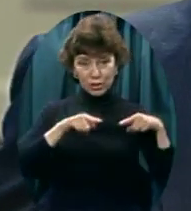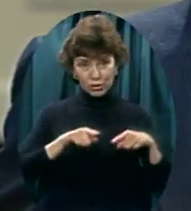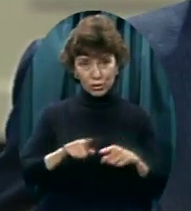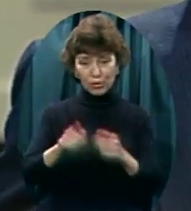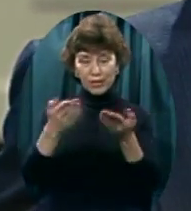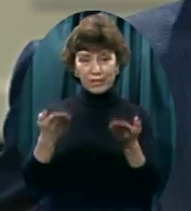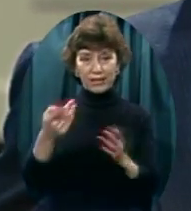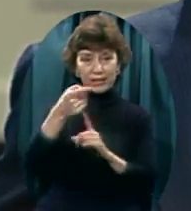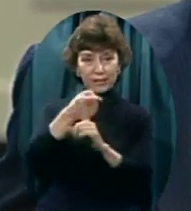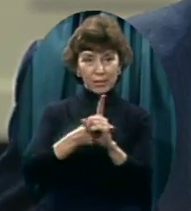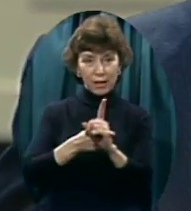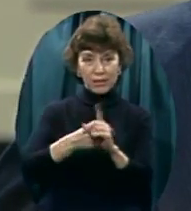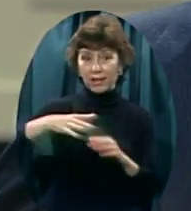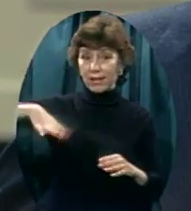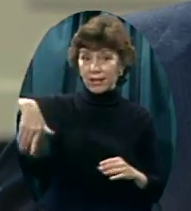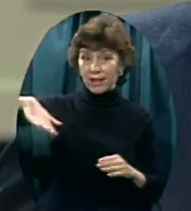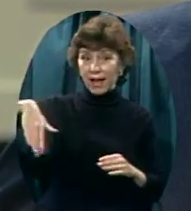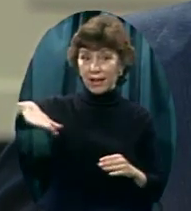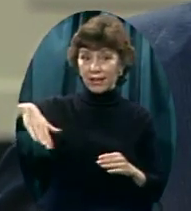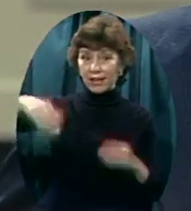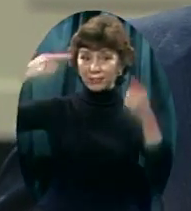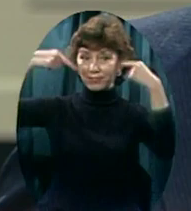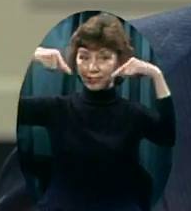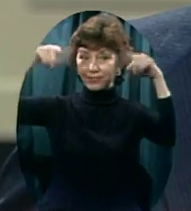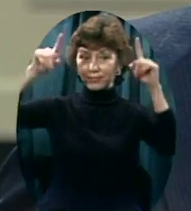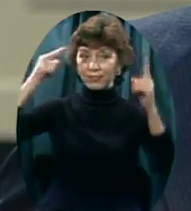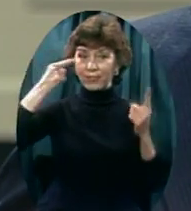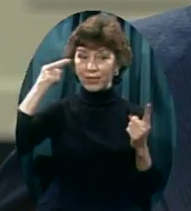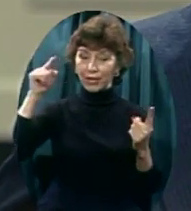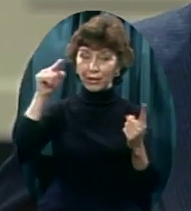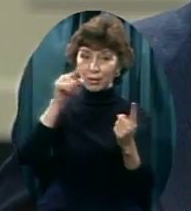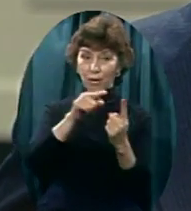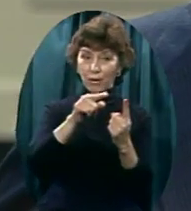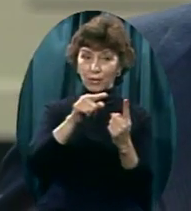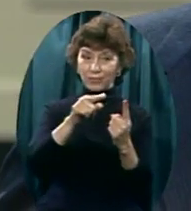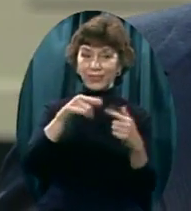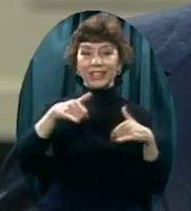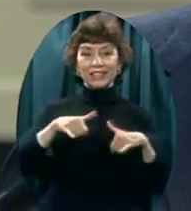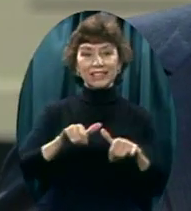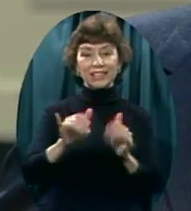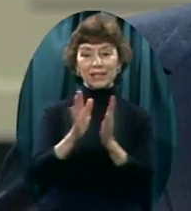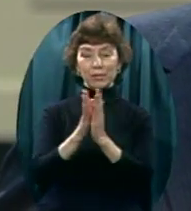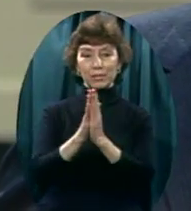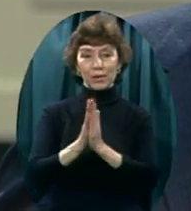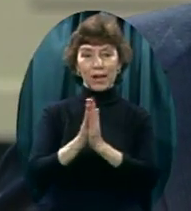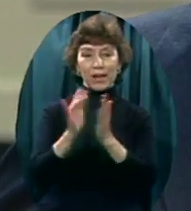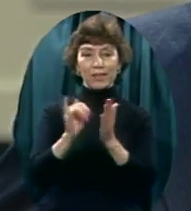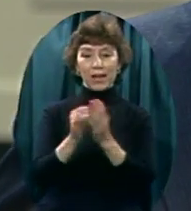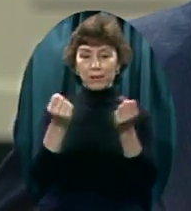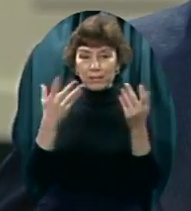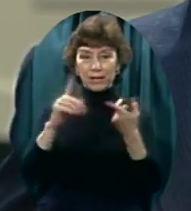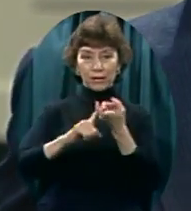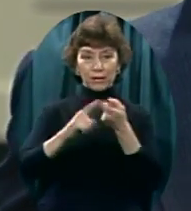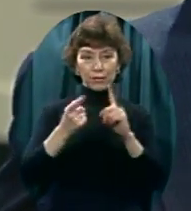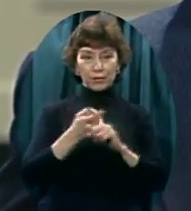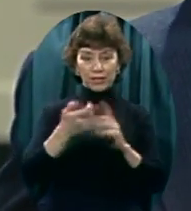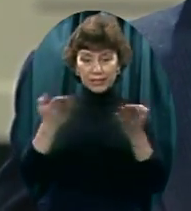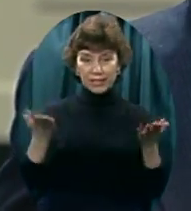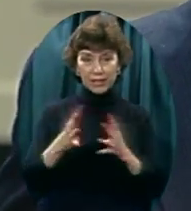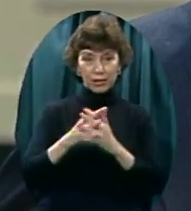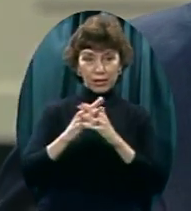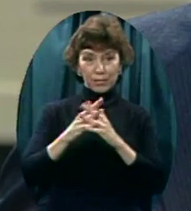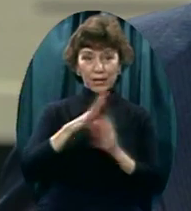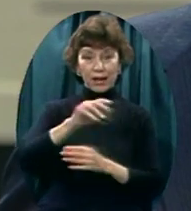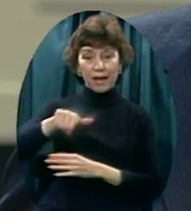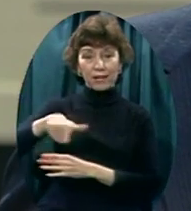praying that many of our friends across this nation and other nations who are watching this program, many of